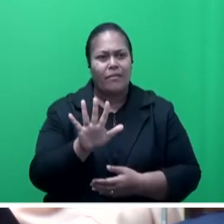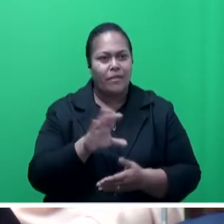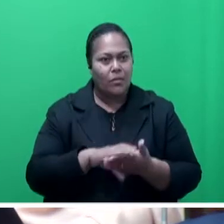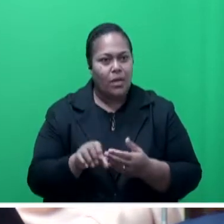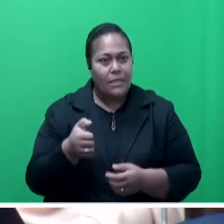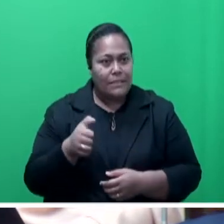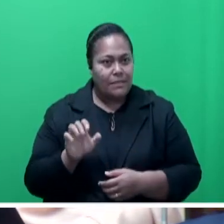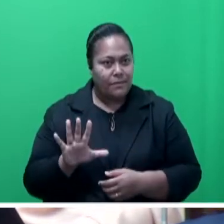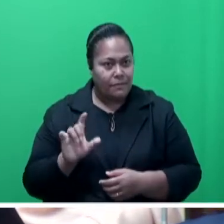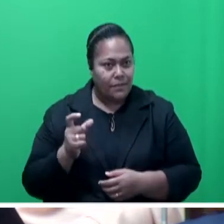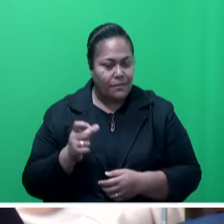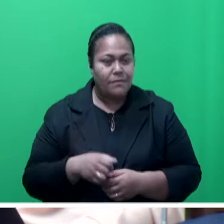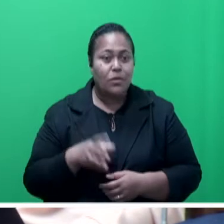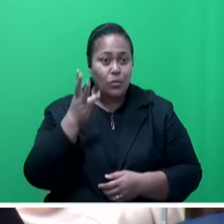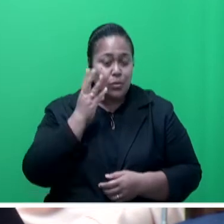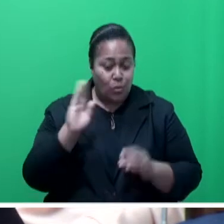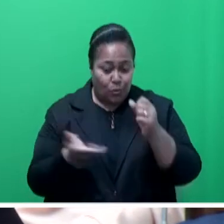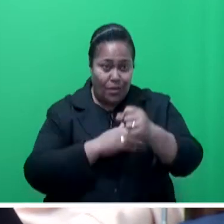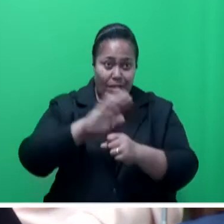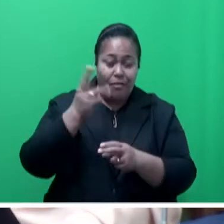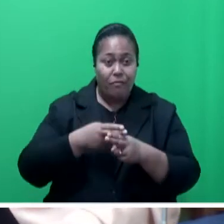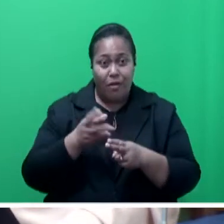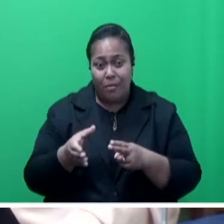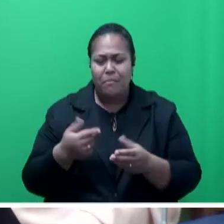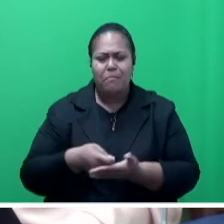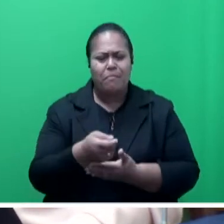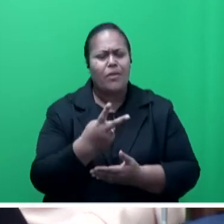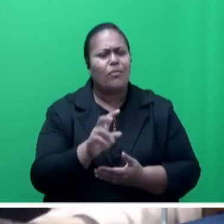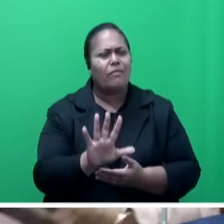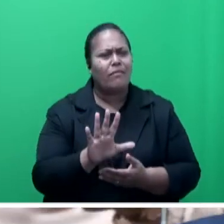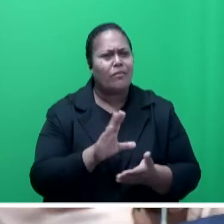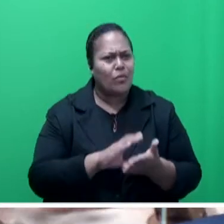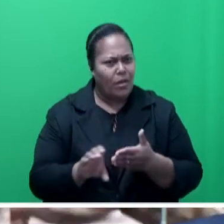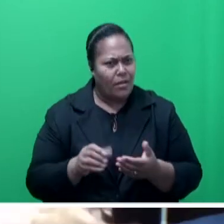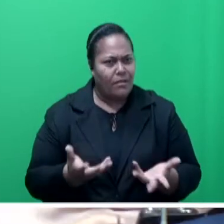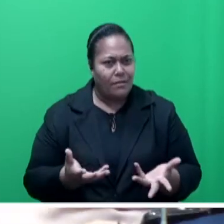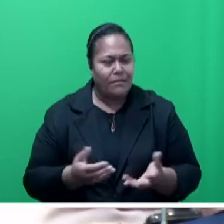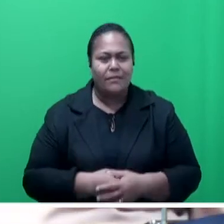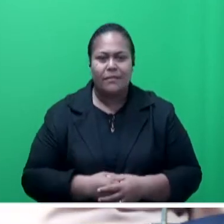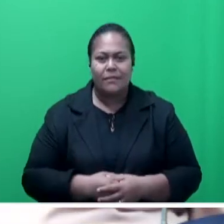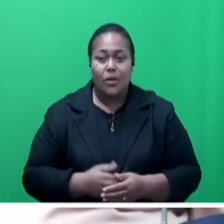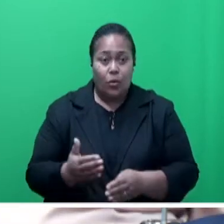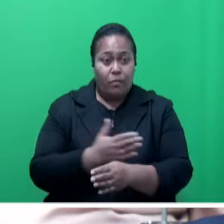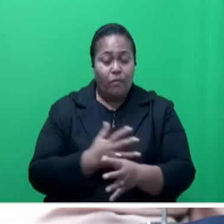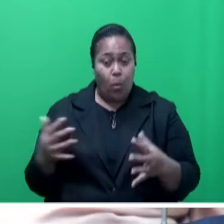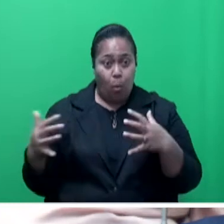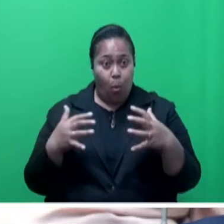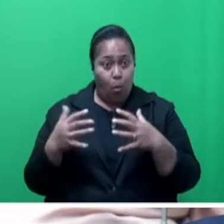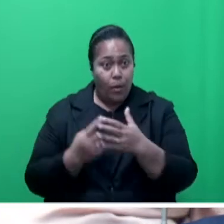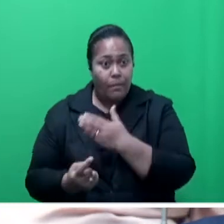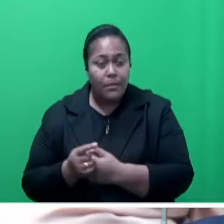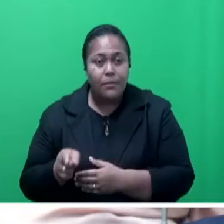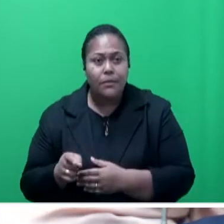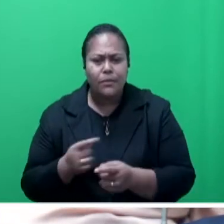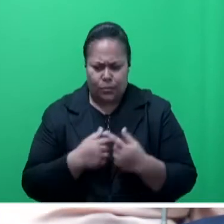The sugarcane farmer paid $20. The government paid $25.65. Before the Ukraine war actually broke out, sir, we received the